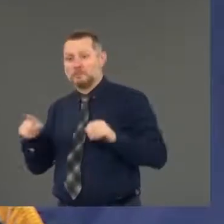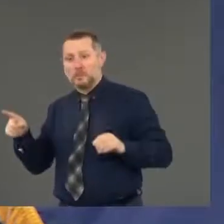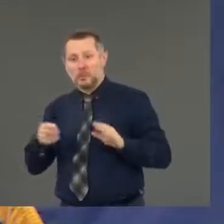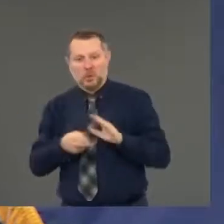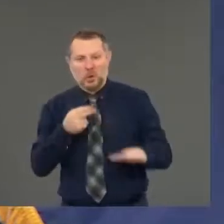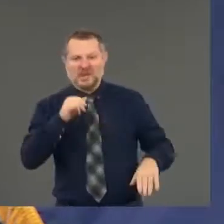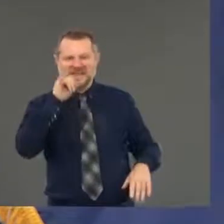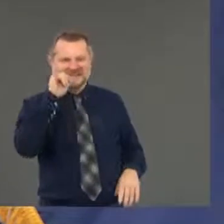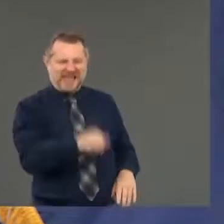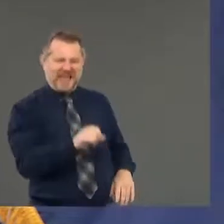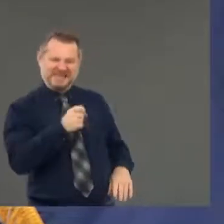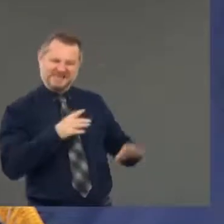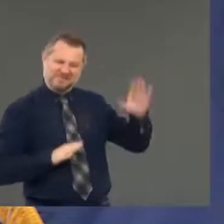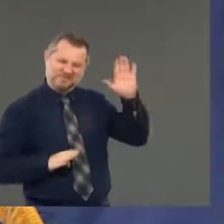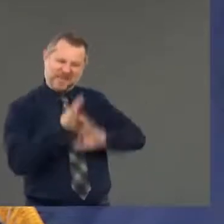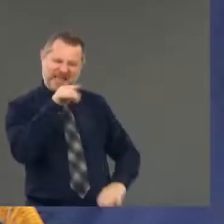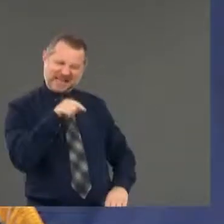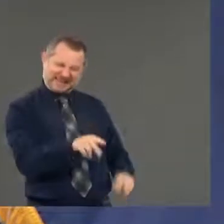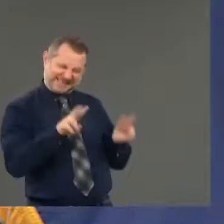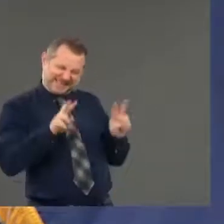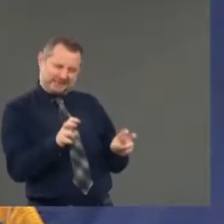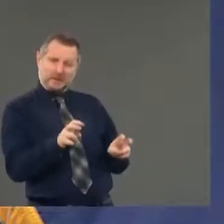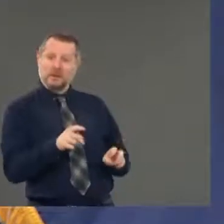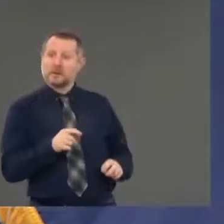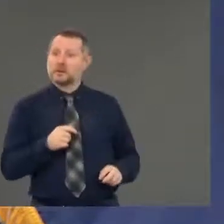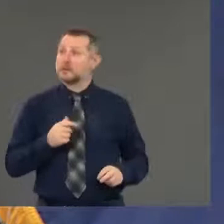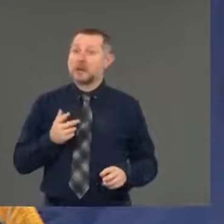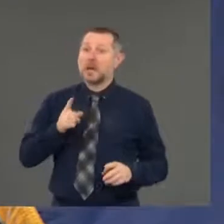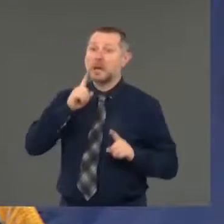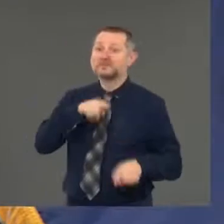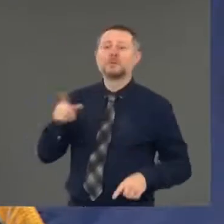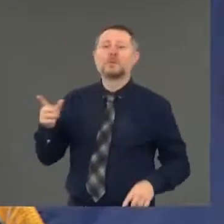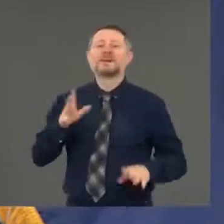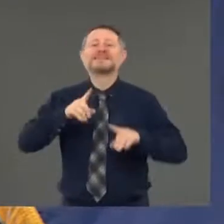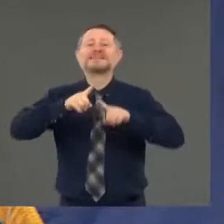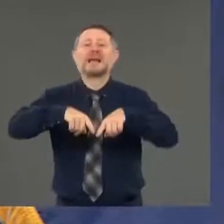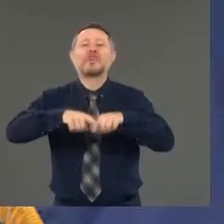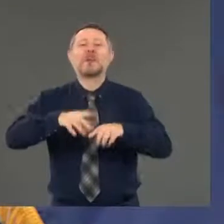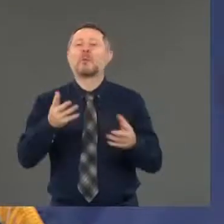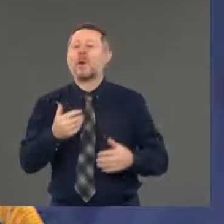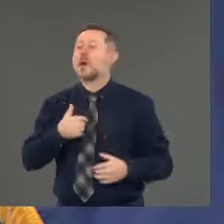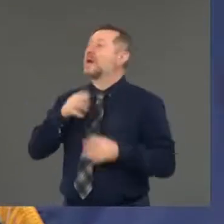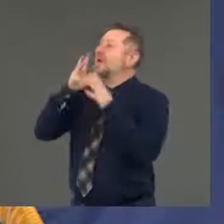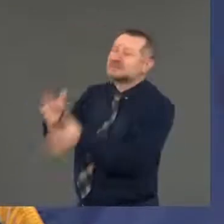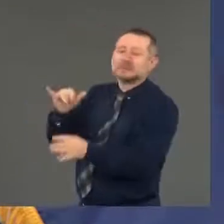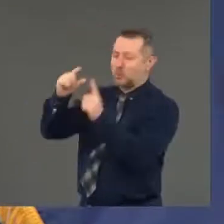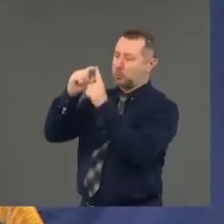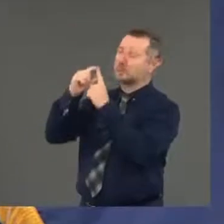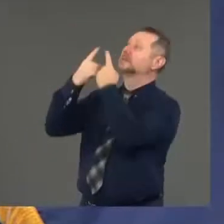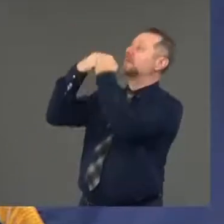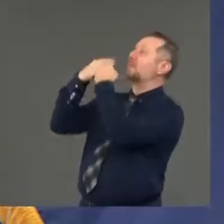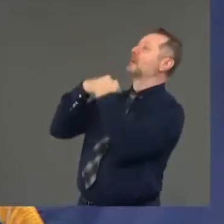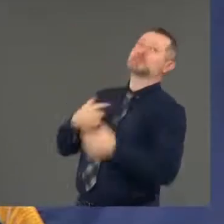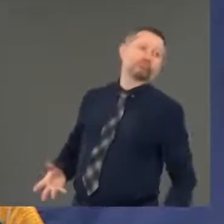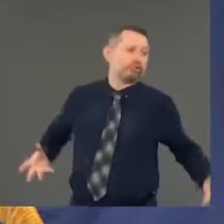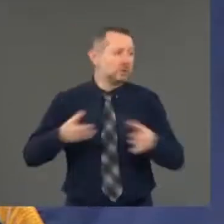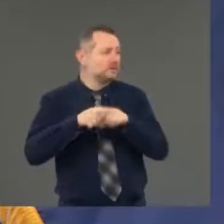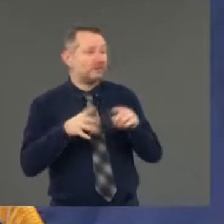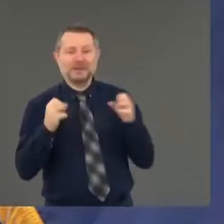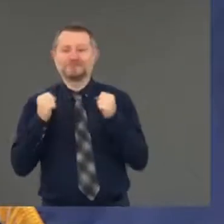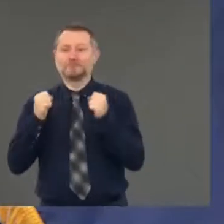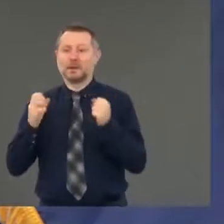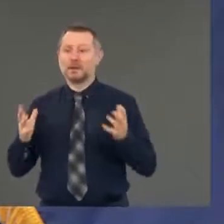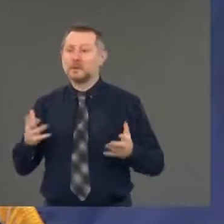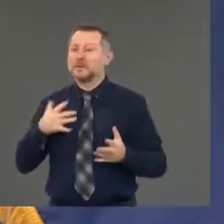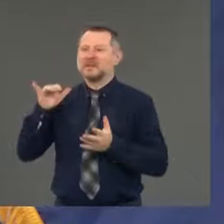Is depends. And I hate that answer. It depends. But that's the answer they will say. It depends. Now, to go back to our